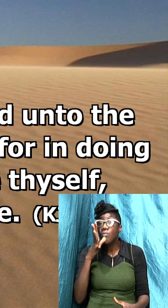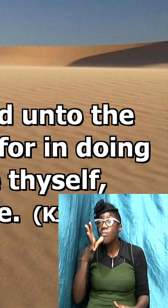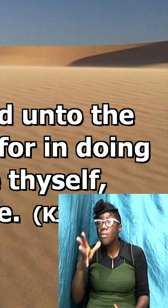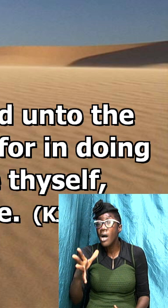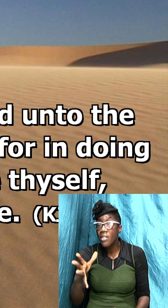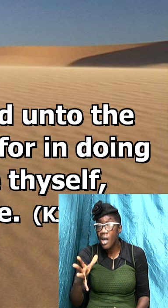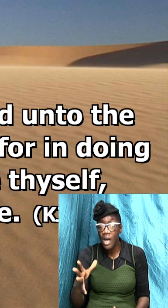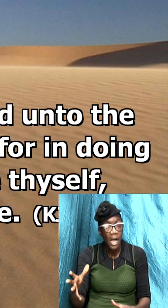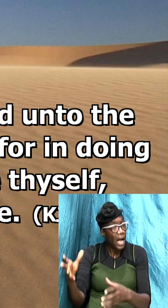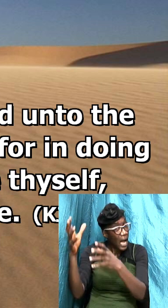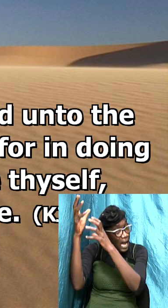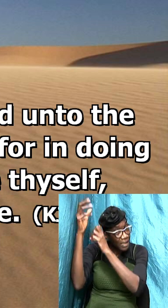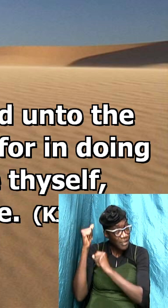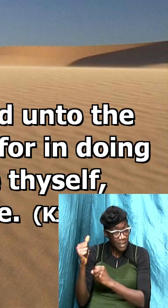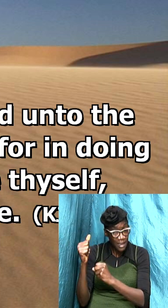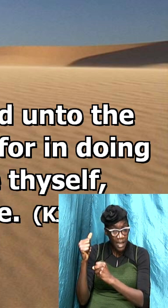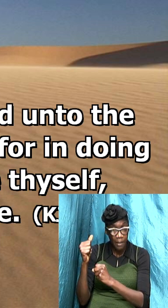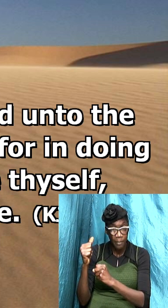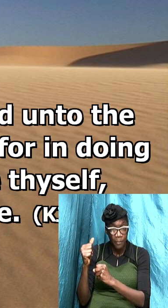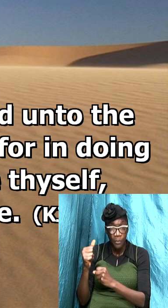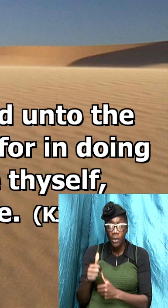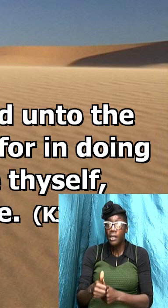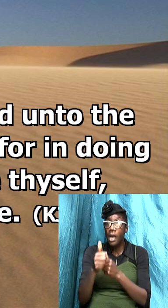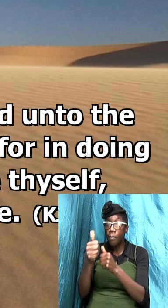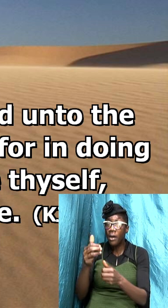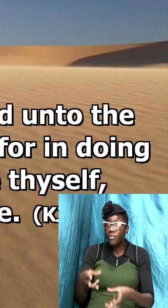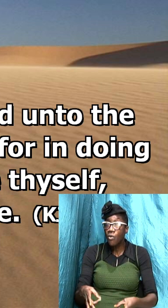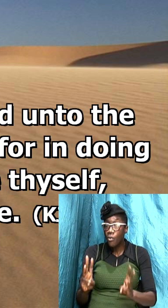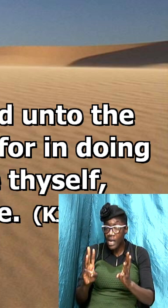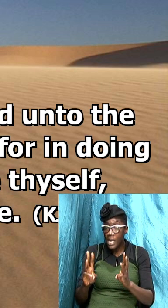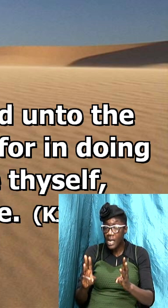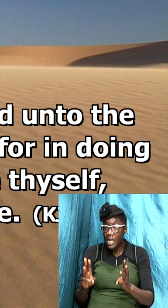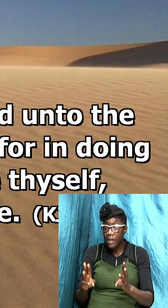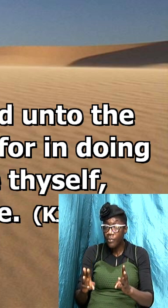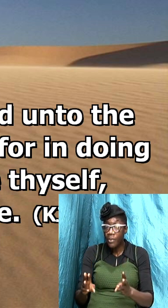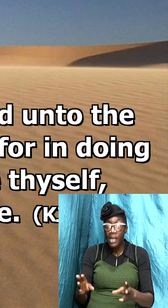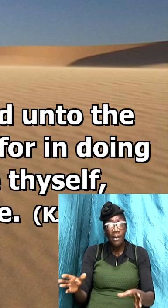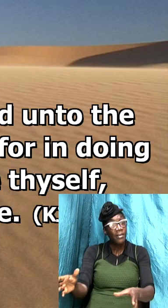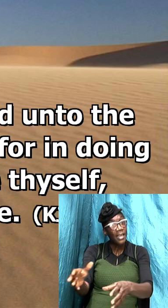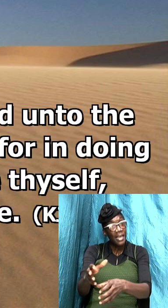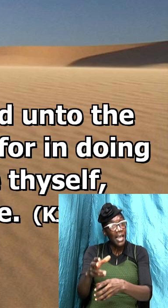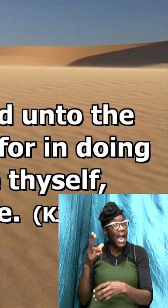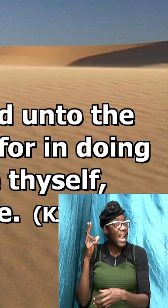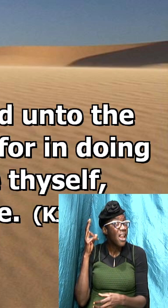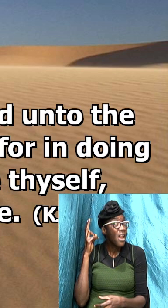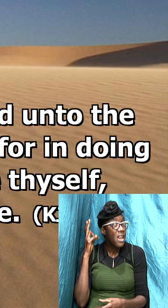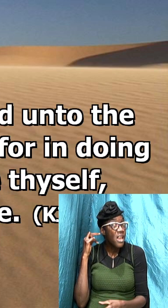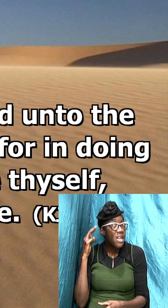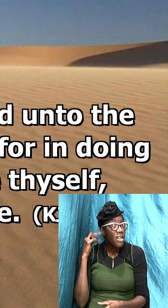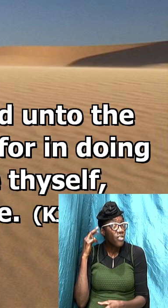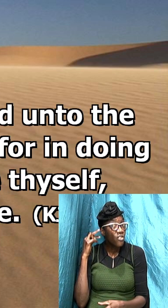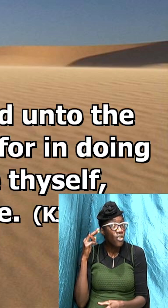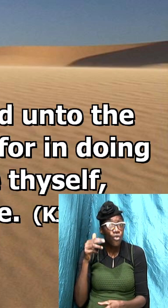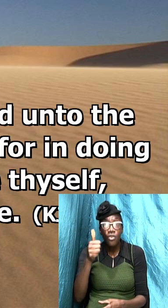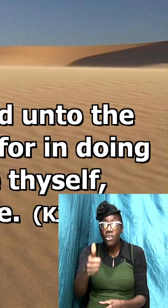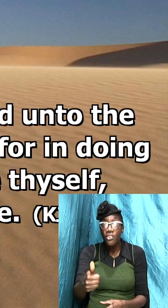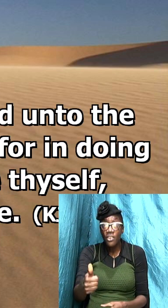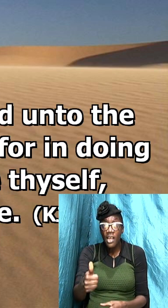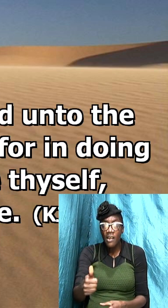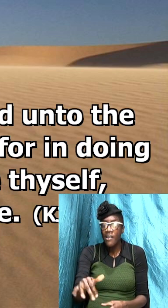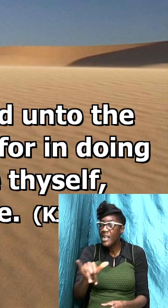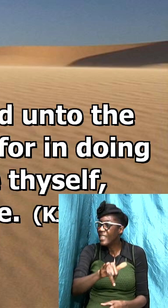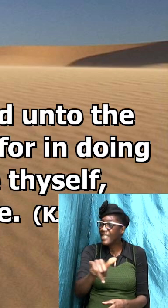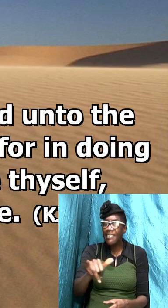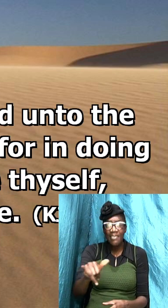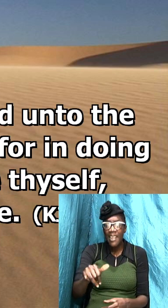so the doctrine that he was saying take heed to thyself and unto the doctrine it is the same apostle doctrine and he said